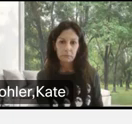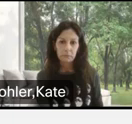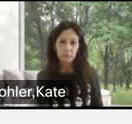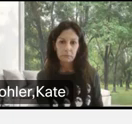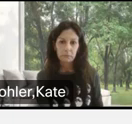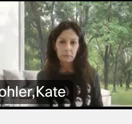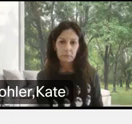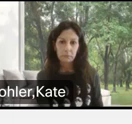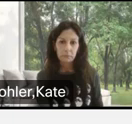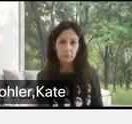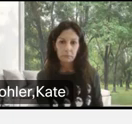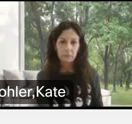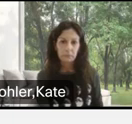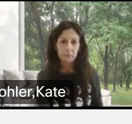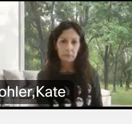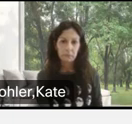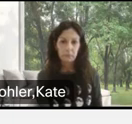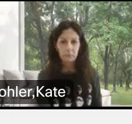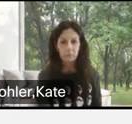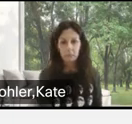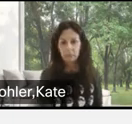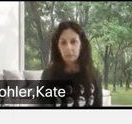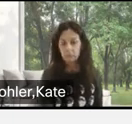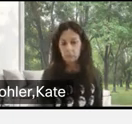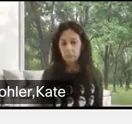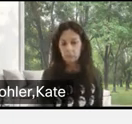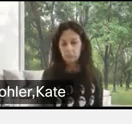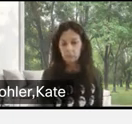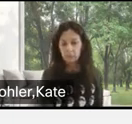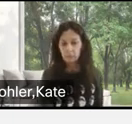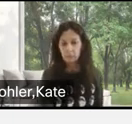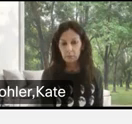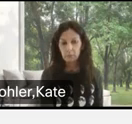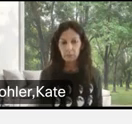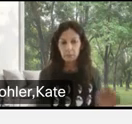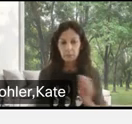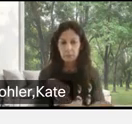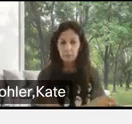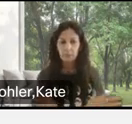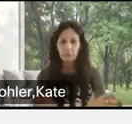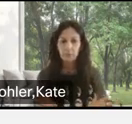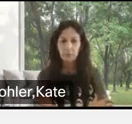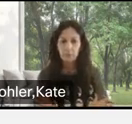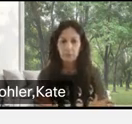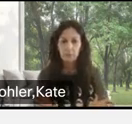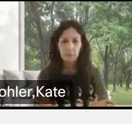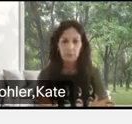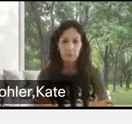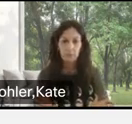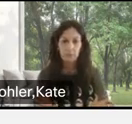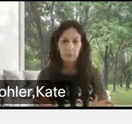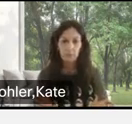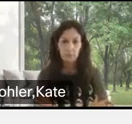slides. Um, first is consider fonts. Um, there are specific fonts out there, uh, that are made